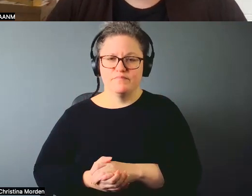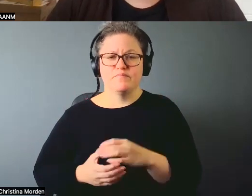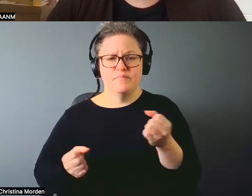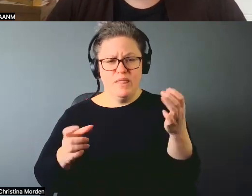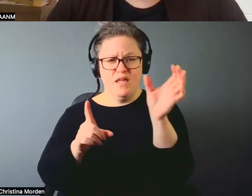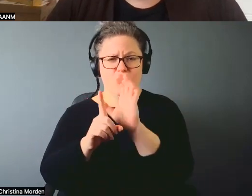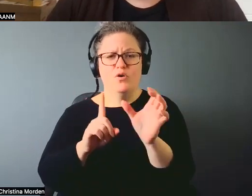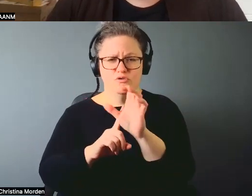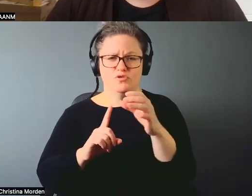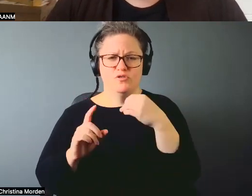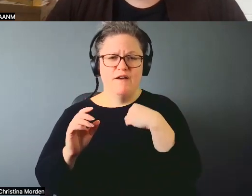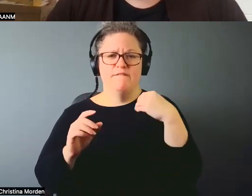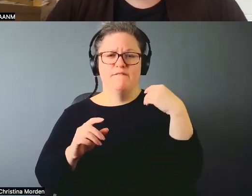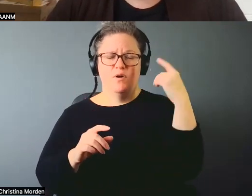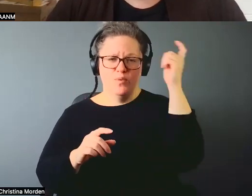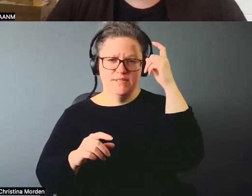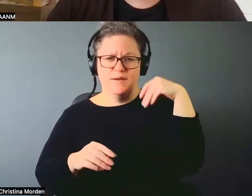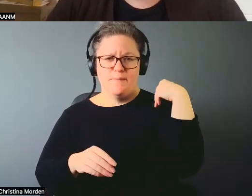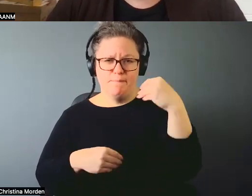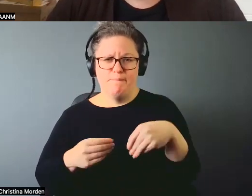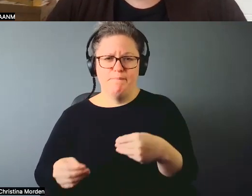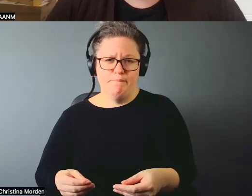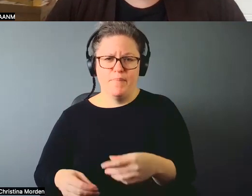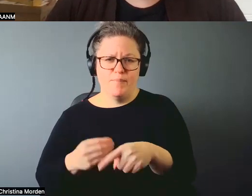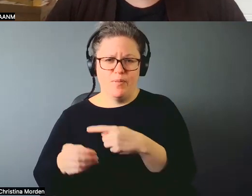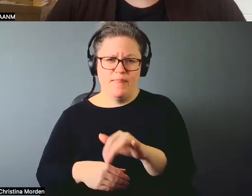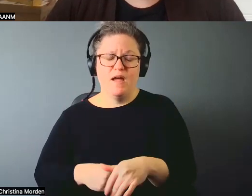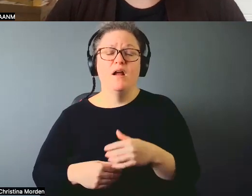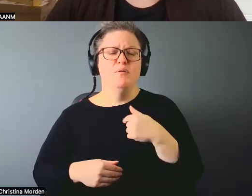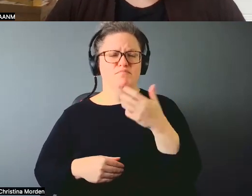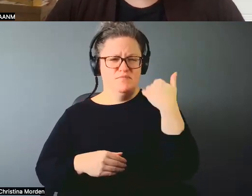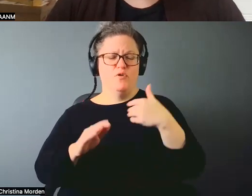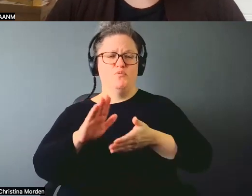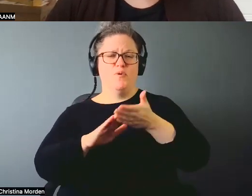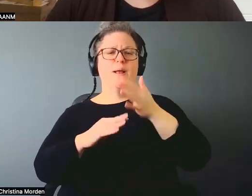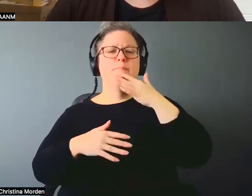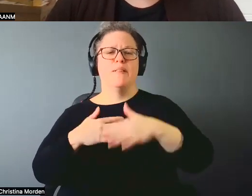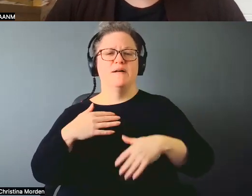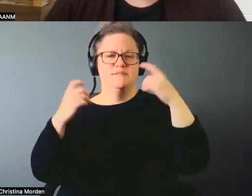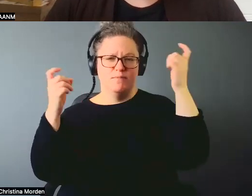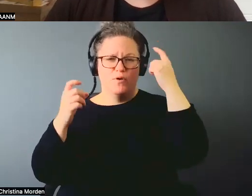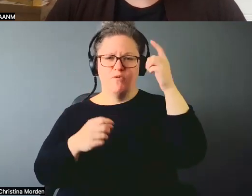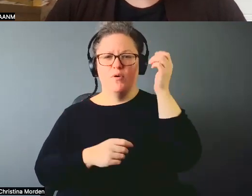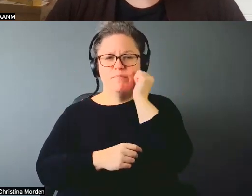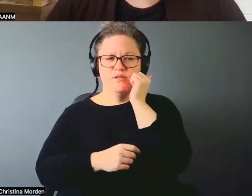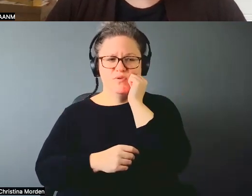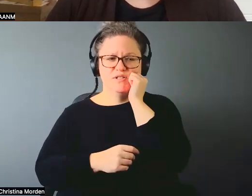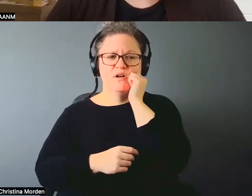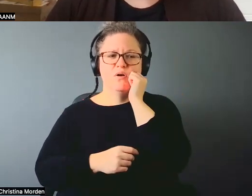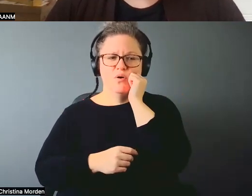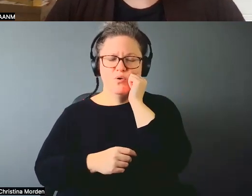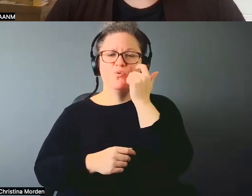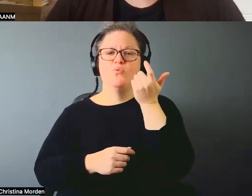there. I used to do blood ceremonies too for menstruation. Oh, the cultural exchange.